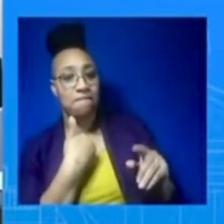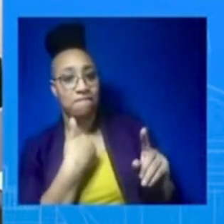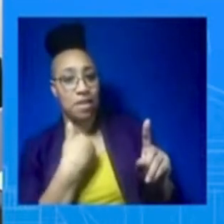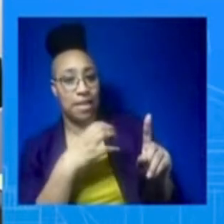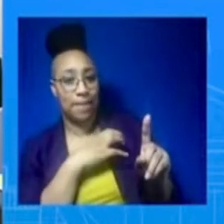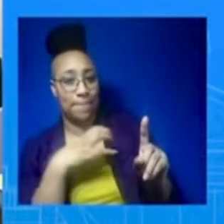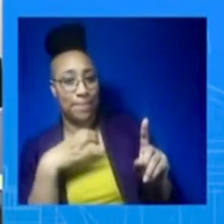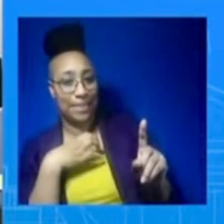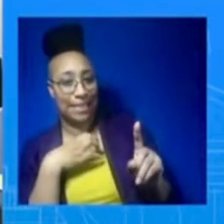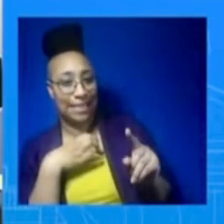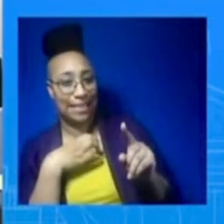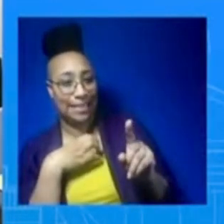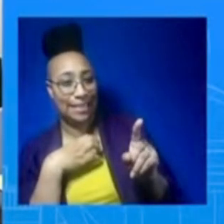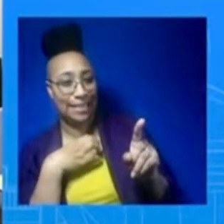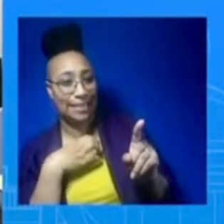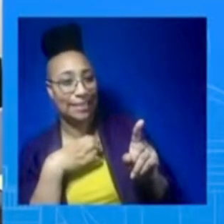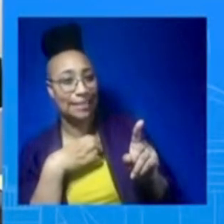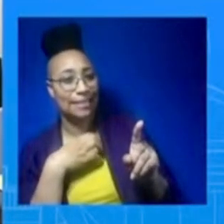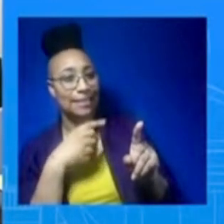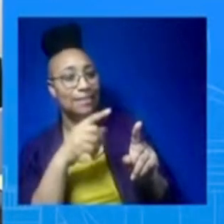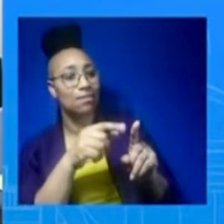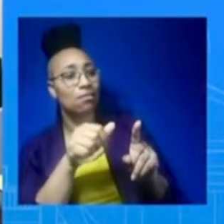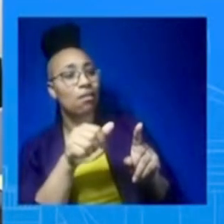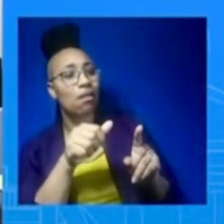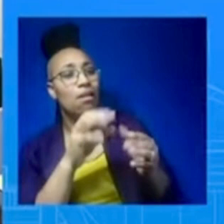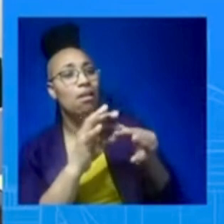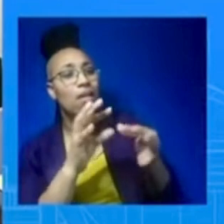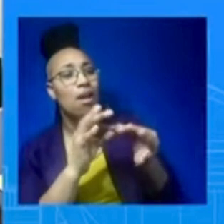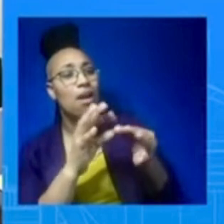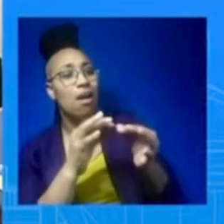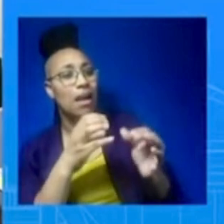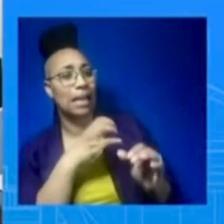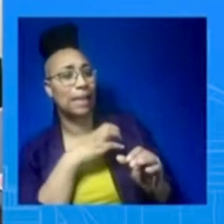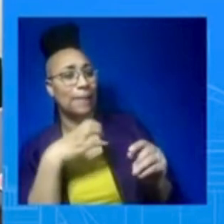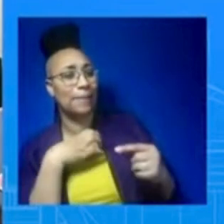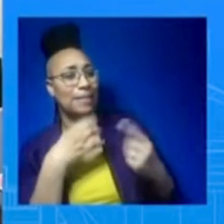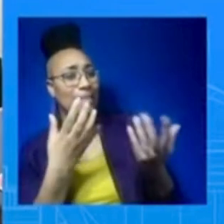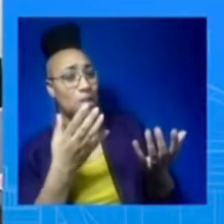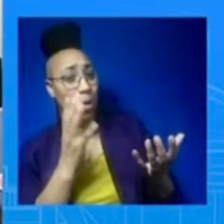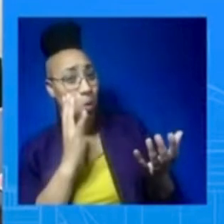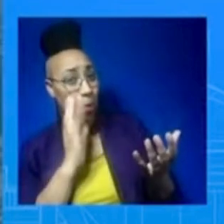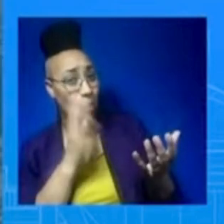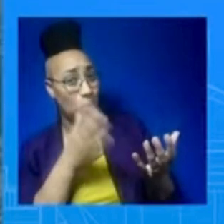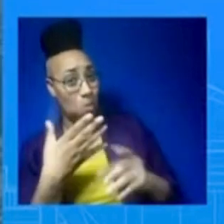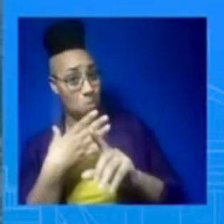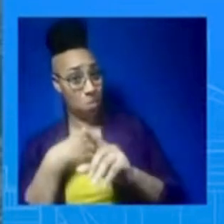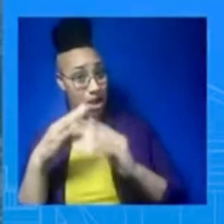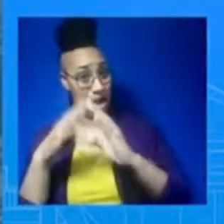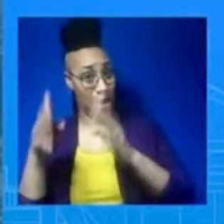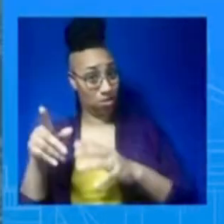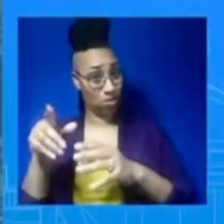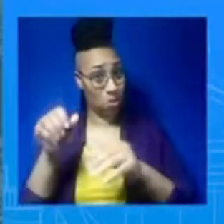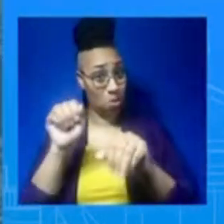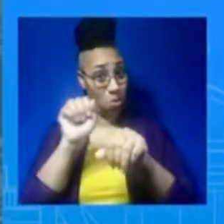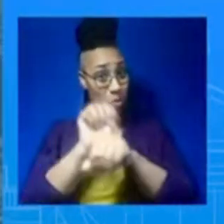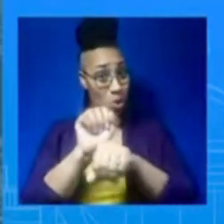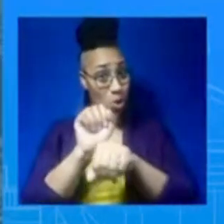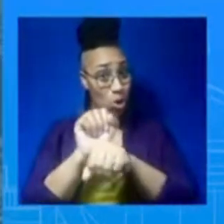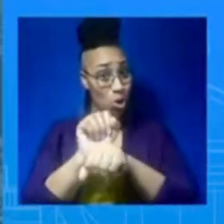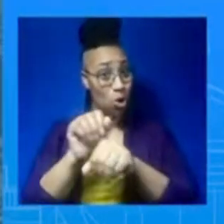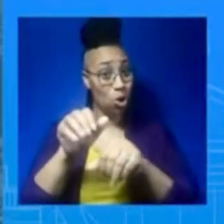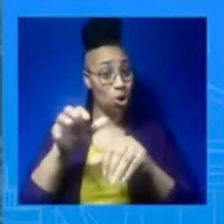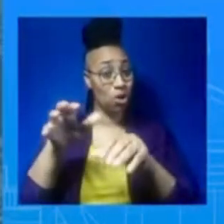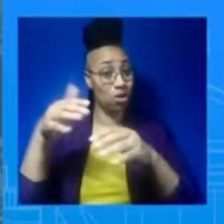into the withdrawal. Does the White House plan to cooperate with this investigation? How does it feel about it? So I'll say this. We have been providing Congress